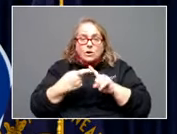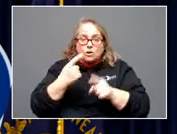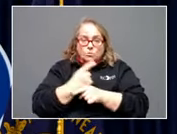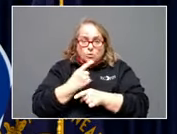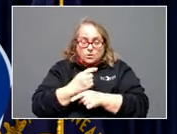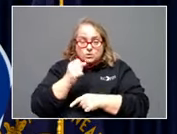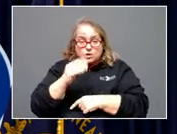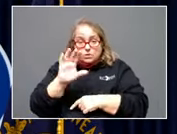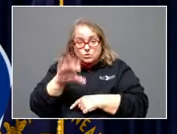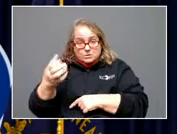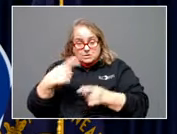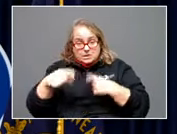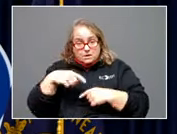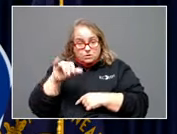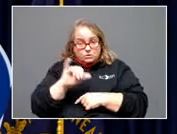Christmas coming up too.